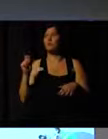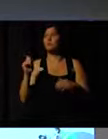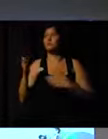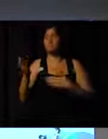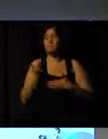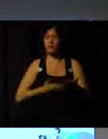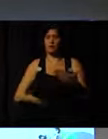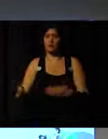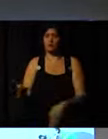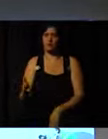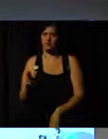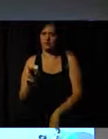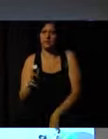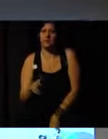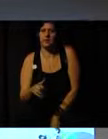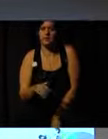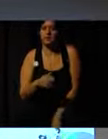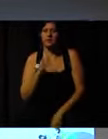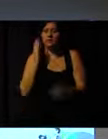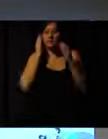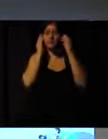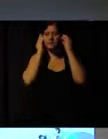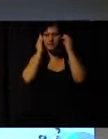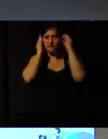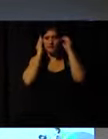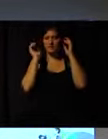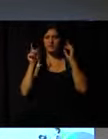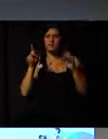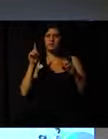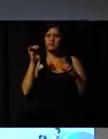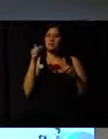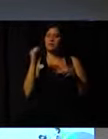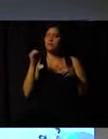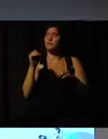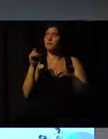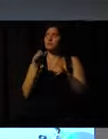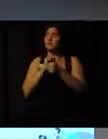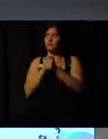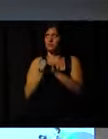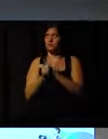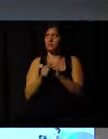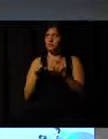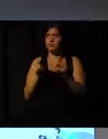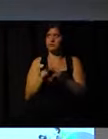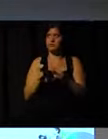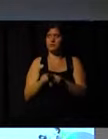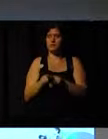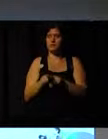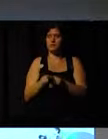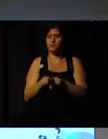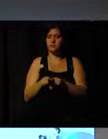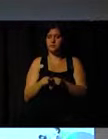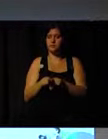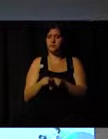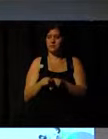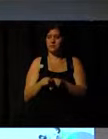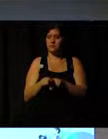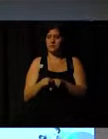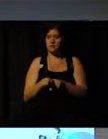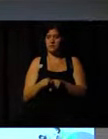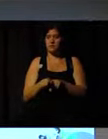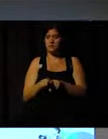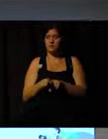And this is, of course, a challenge for sport organization. And this is also a request for sport